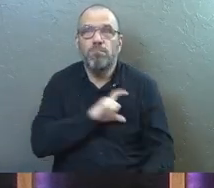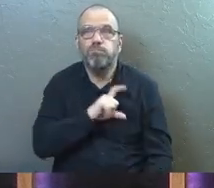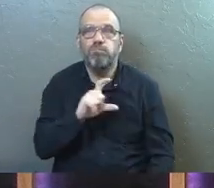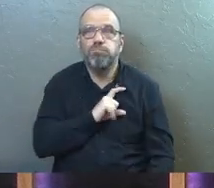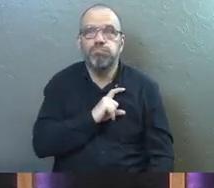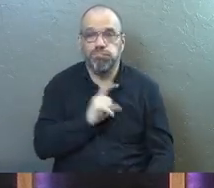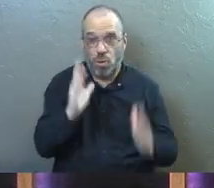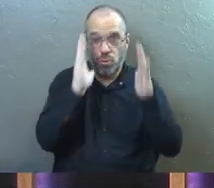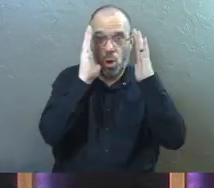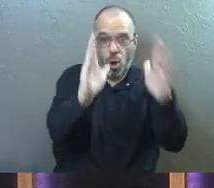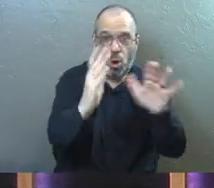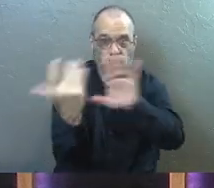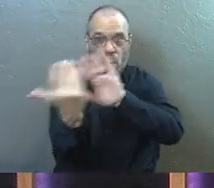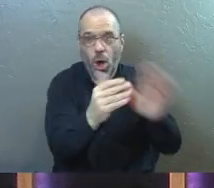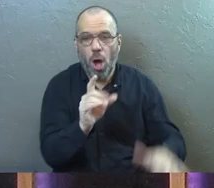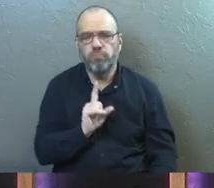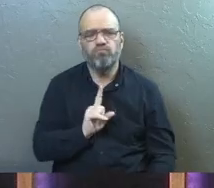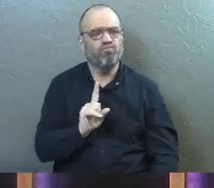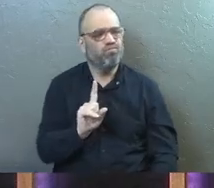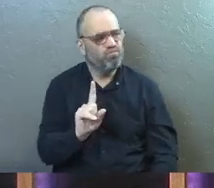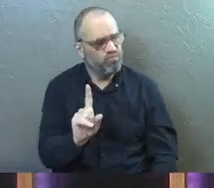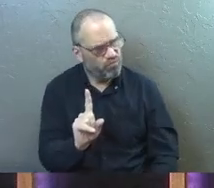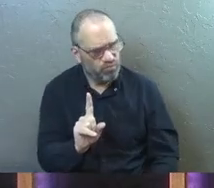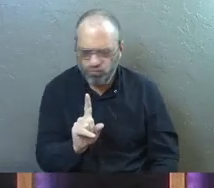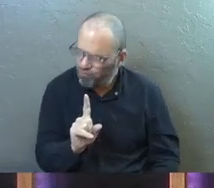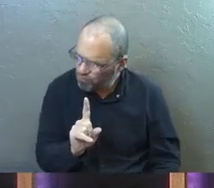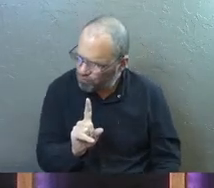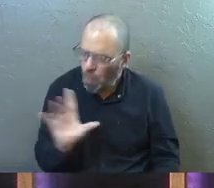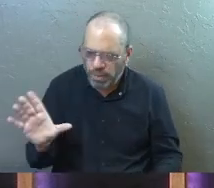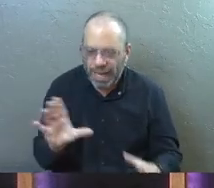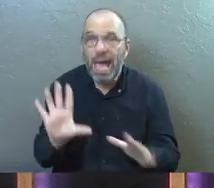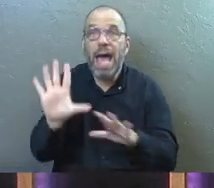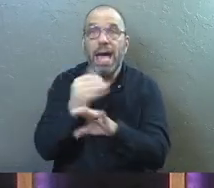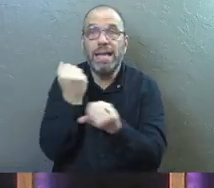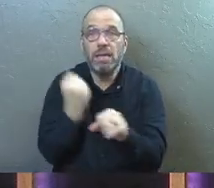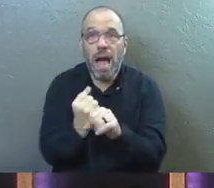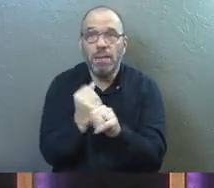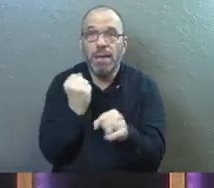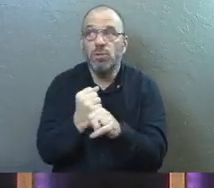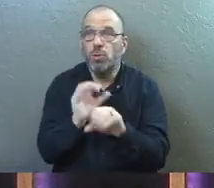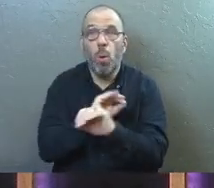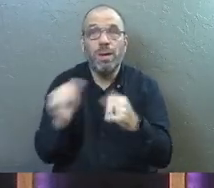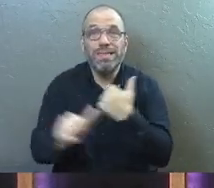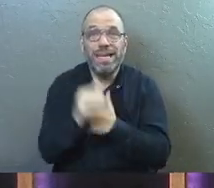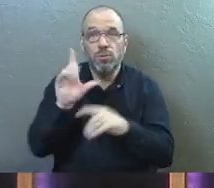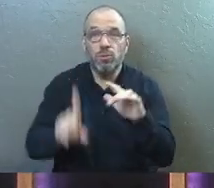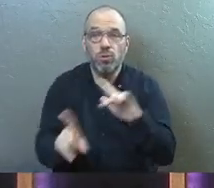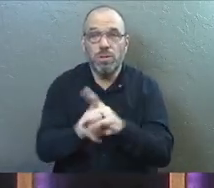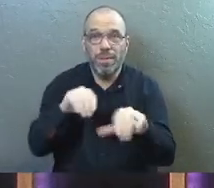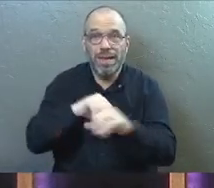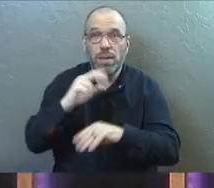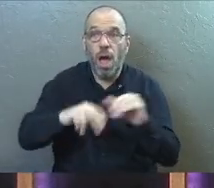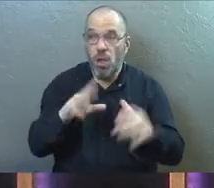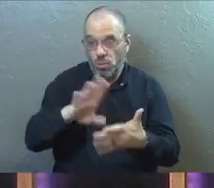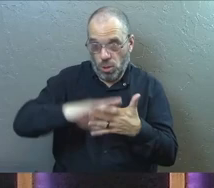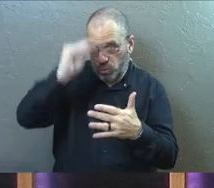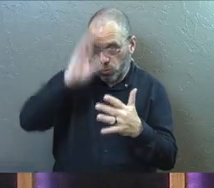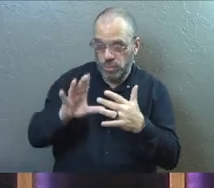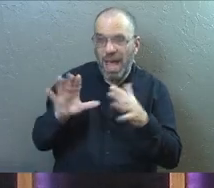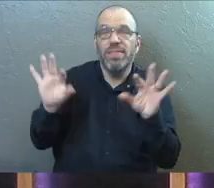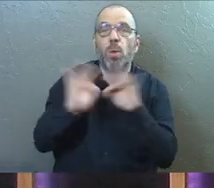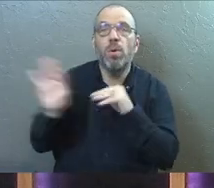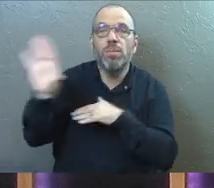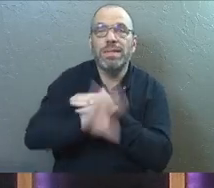hallways and the outside of the building and make sure no one dangerous gets into our building because those students are worth